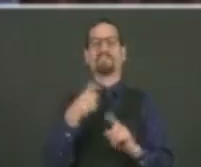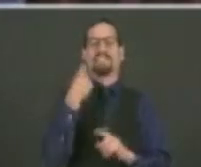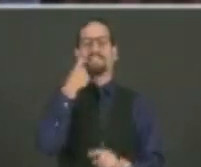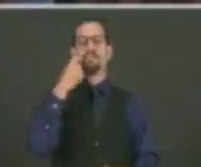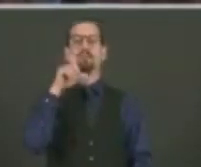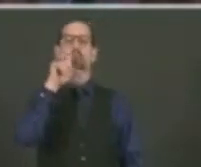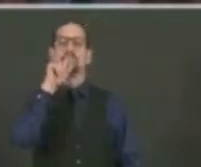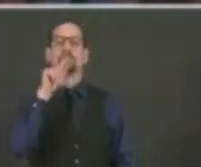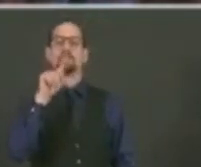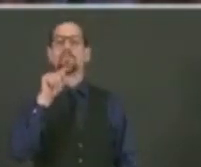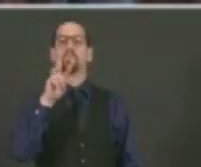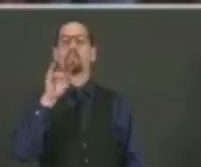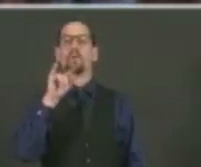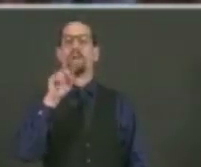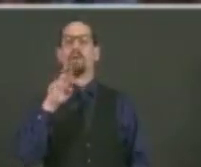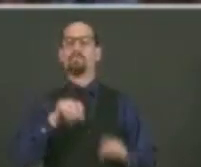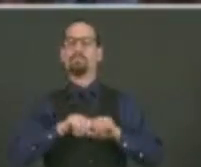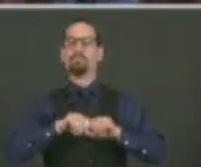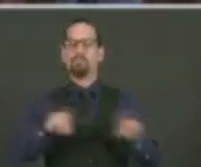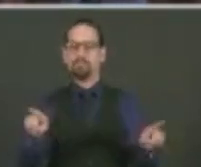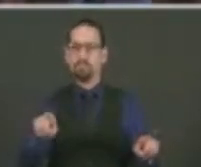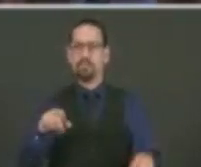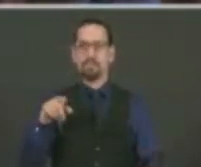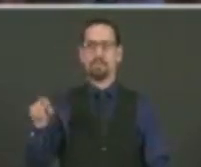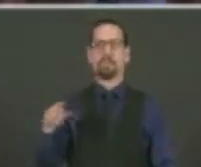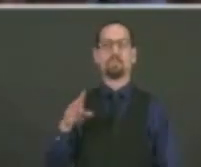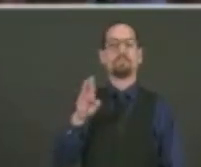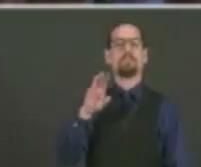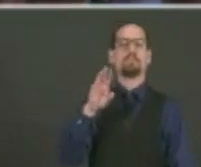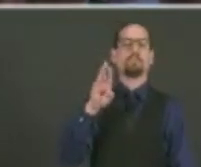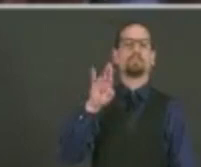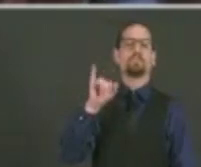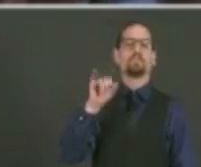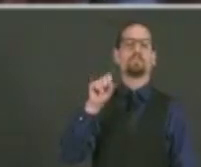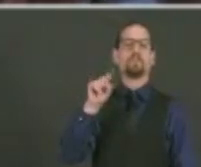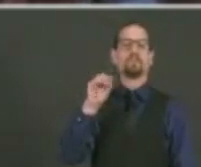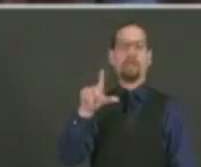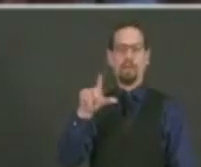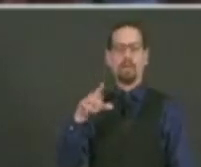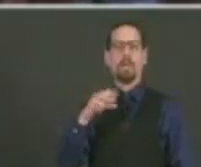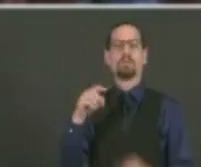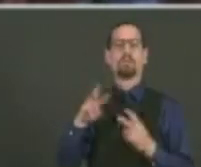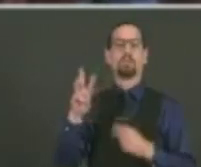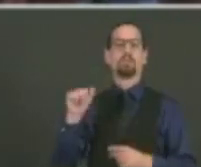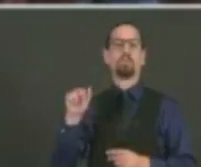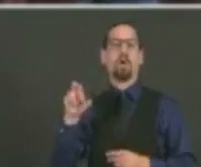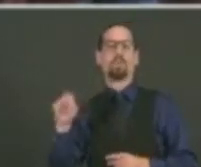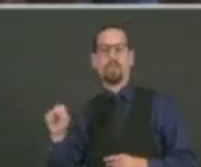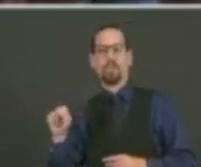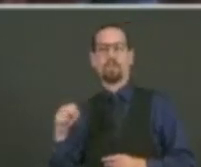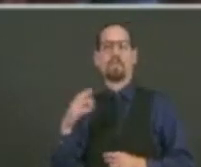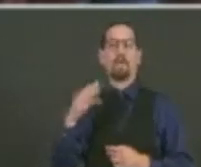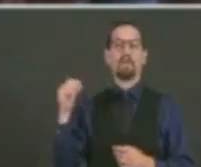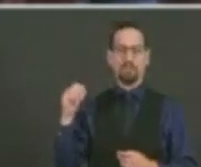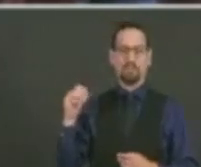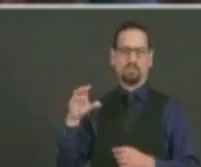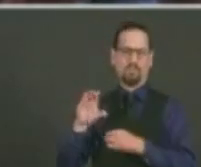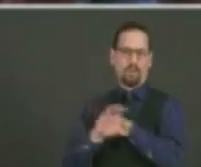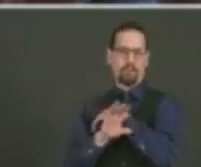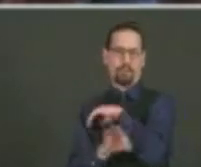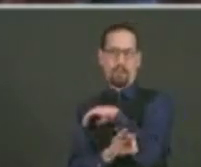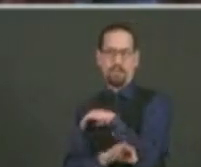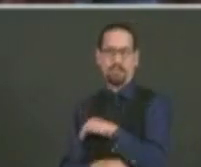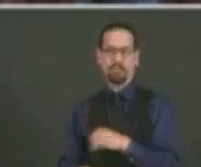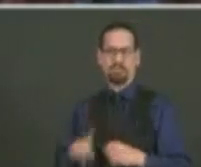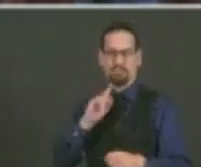chapter of the NEA this morning, which cited over 60 systemic, fairly serious, if